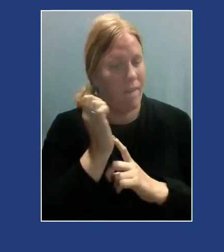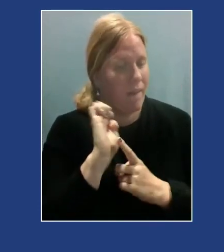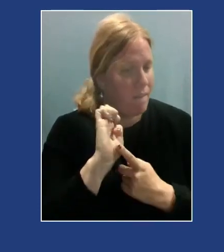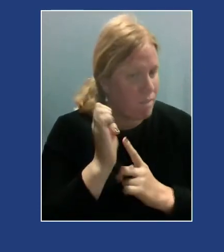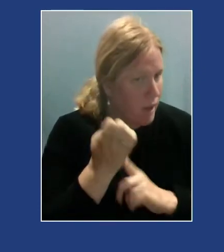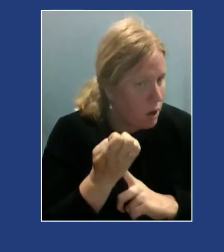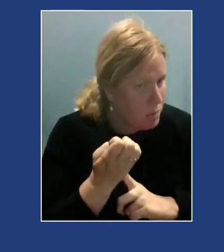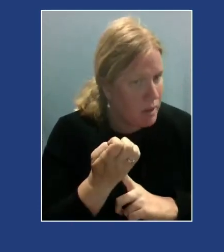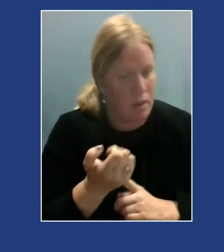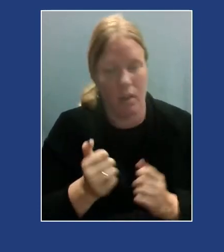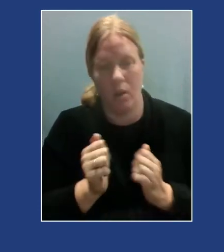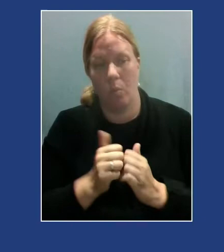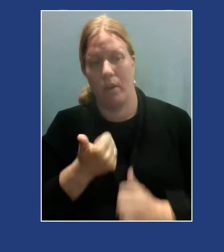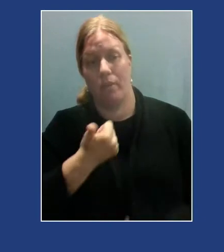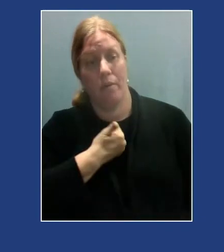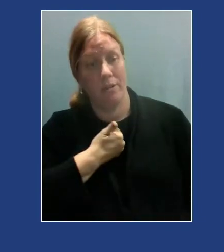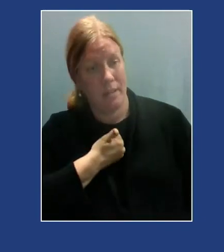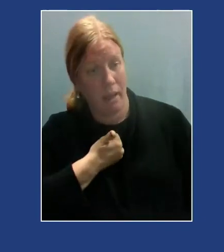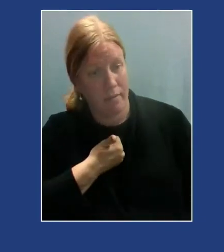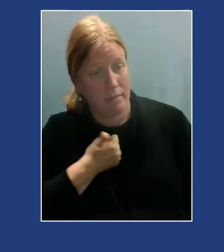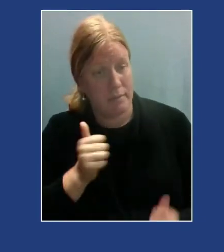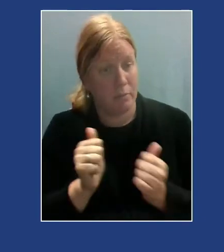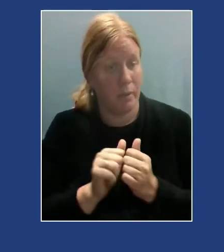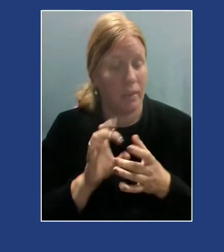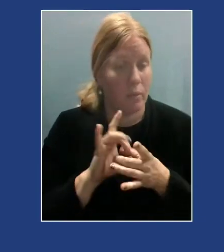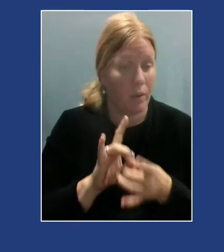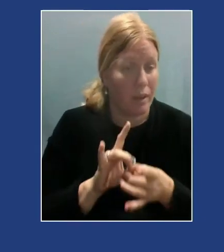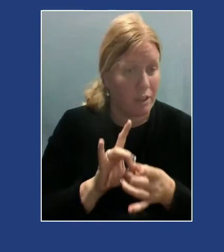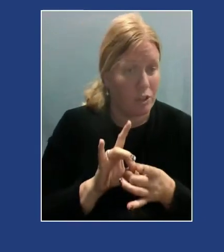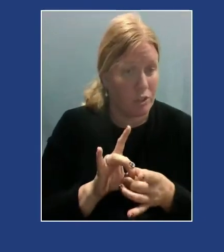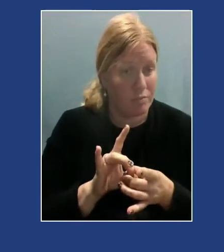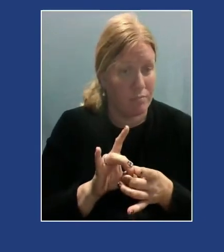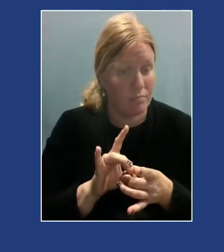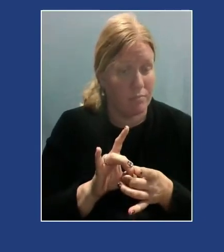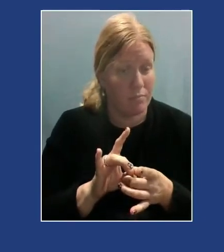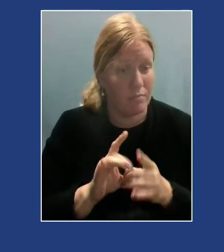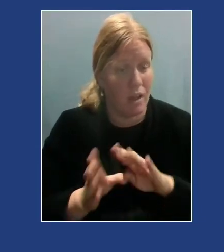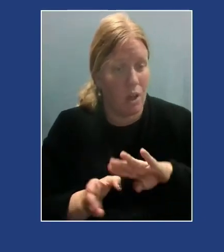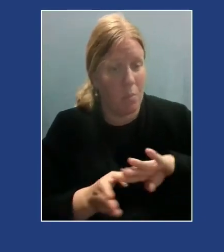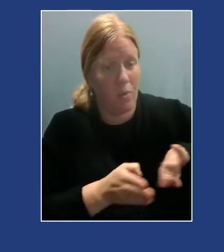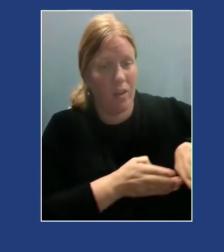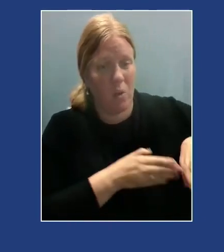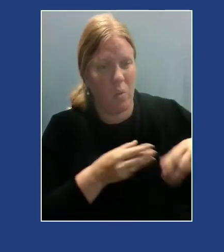harmony with relationships, and also moving from a place of materialism.